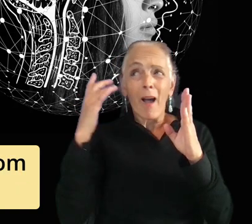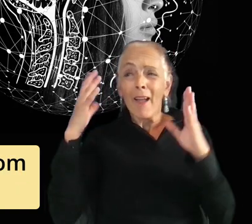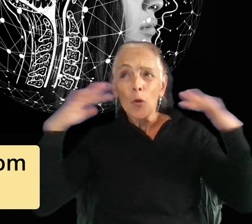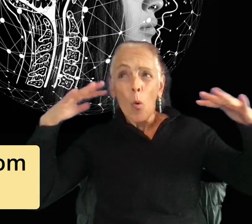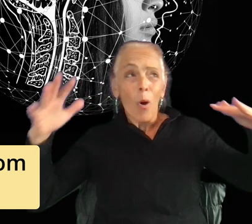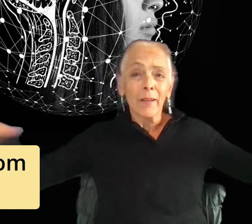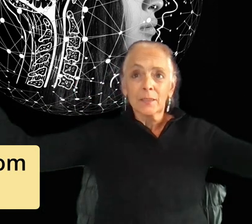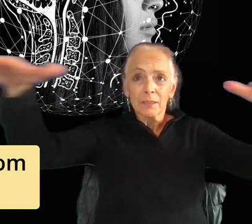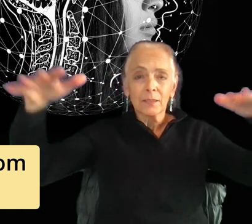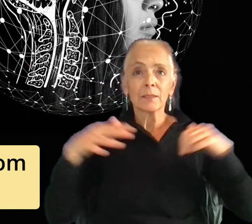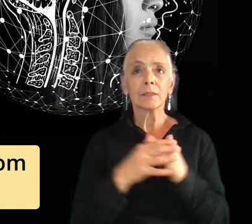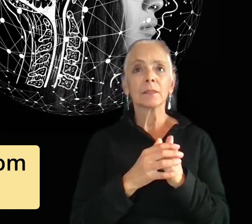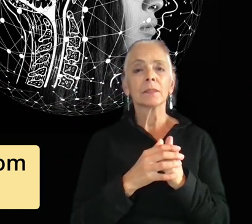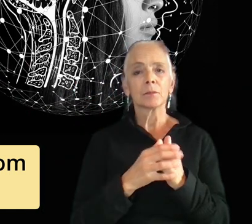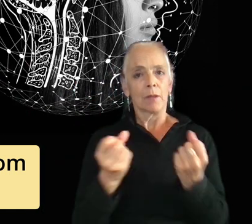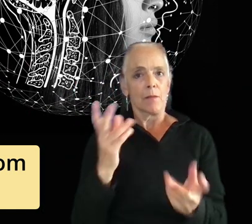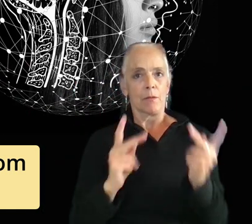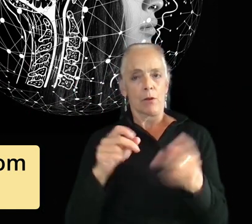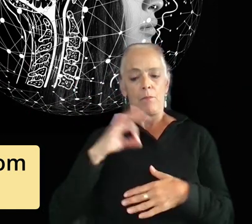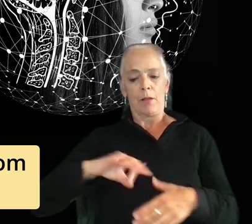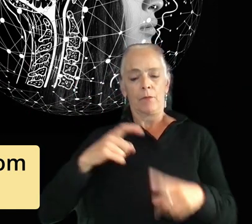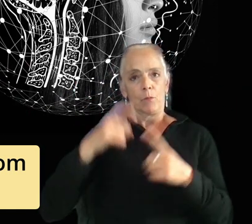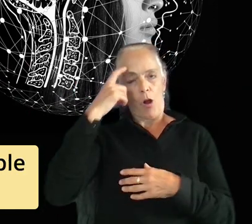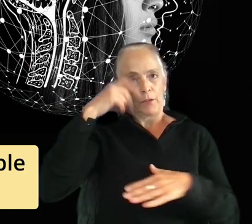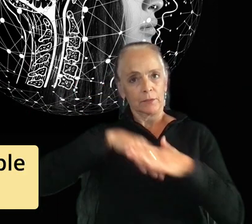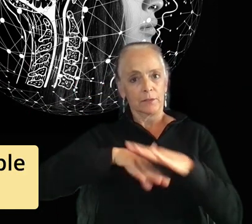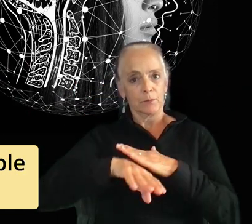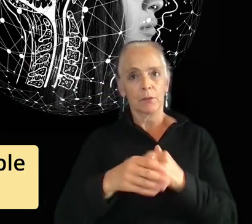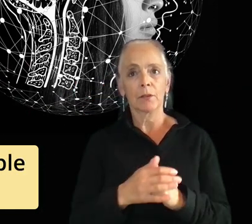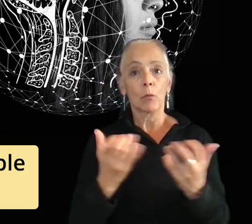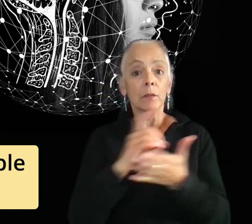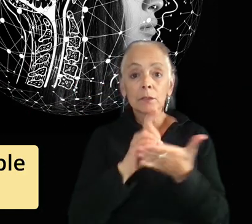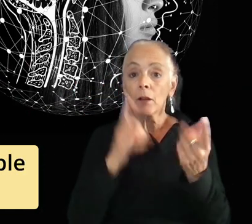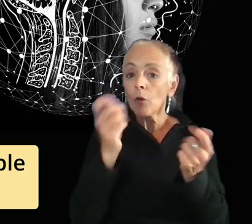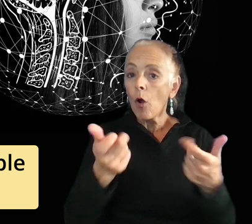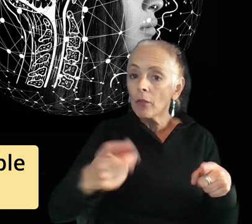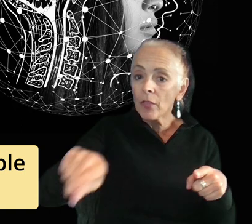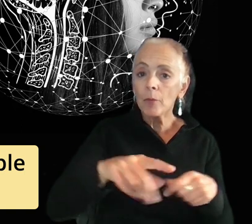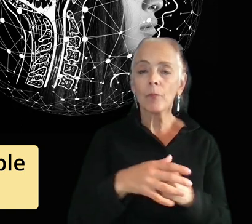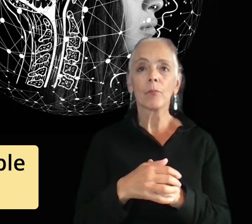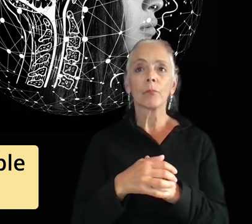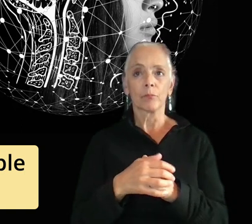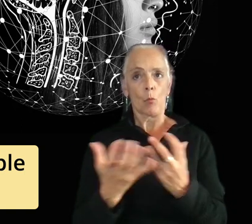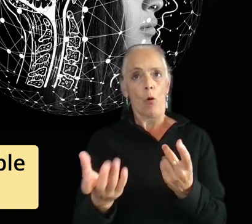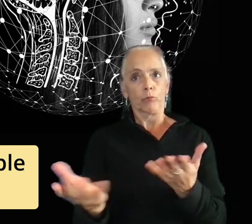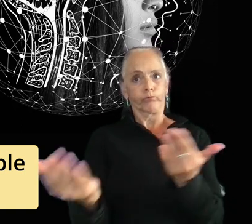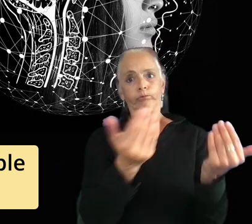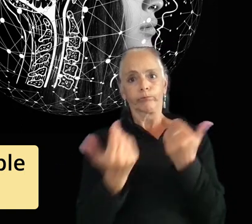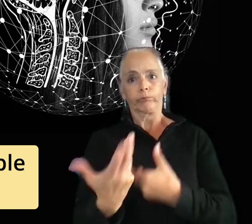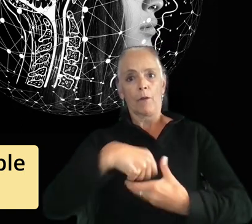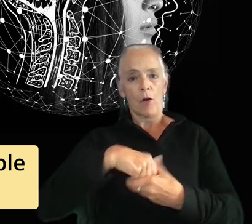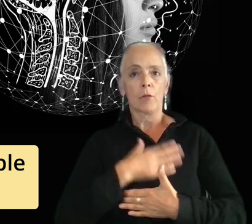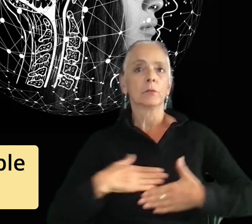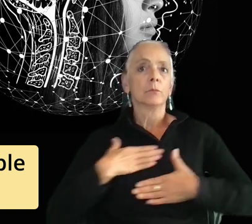There are so many people that can benefit from cognitive accessibility and we want a design for all of them, we want all of these people to be able to get involved and really